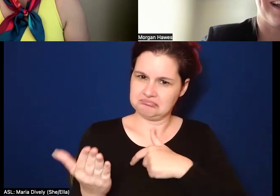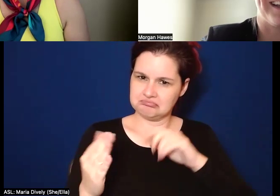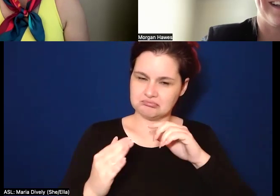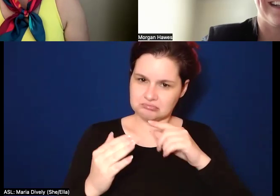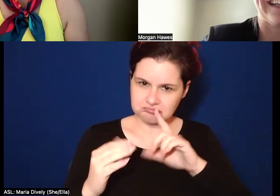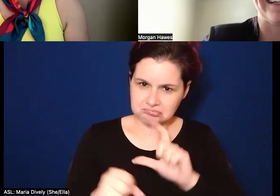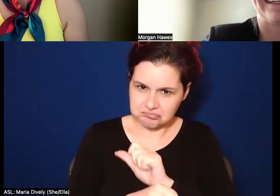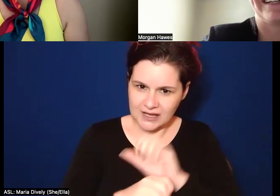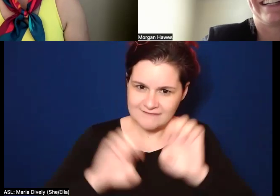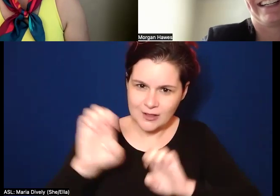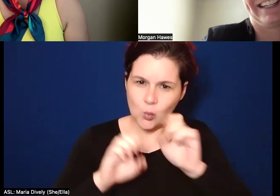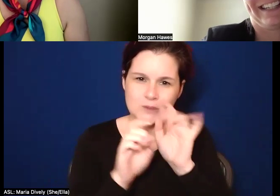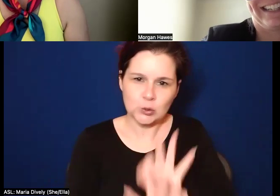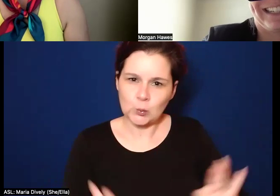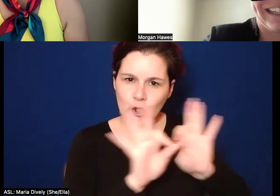What's the worth of it?